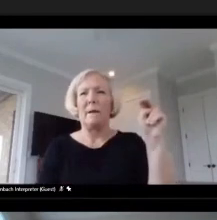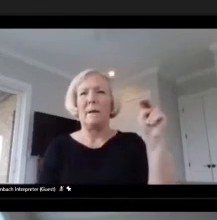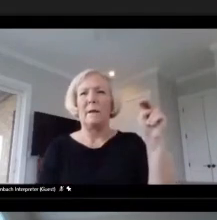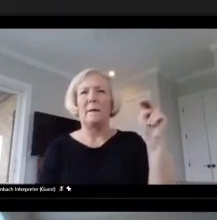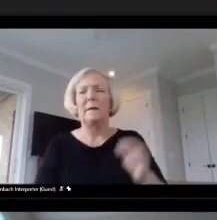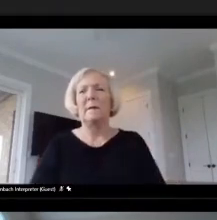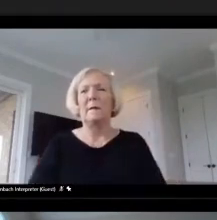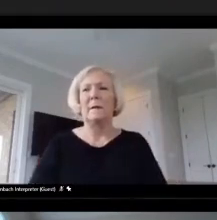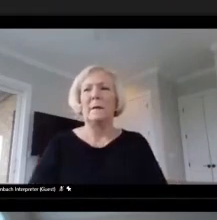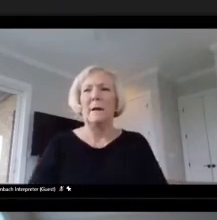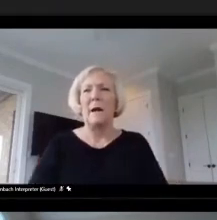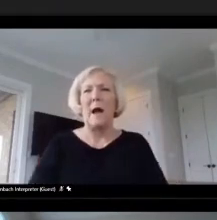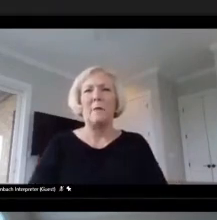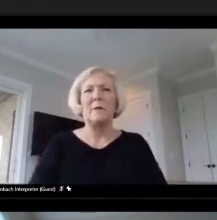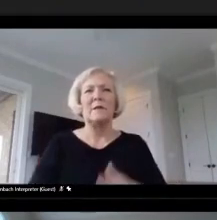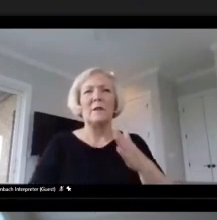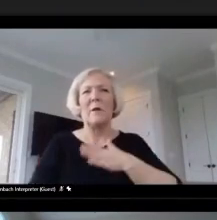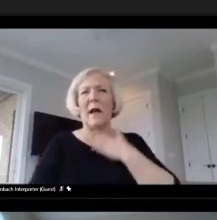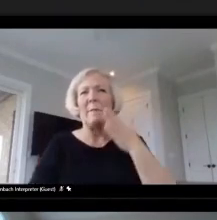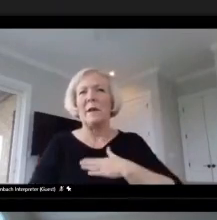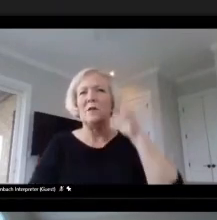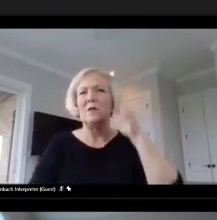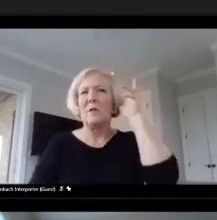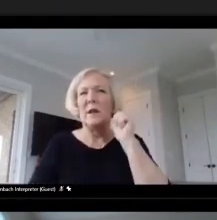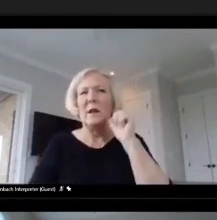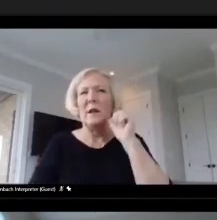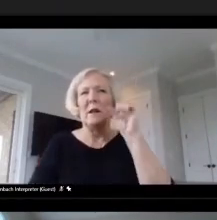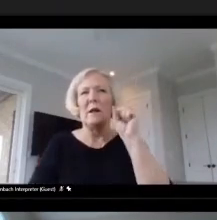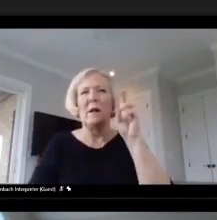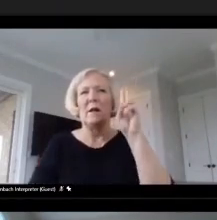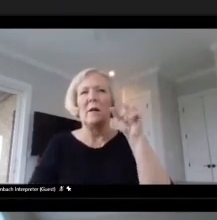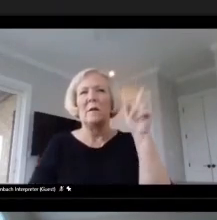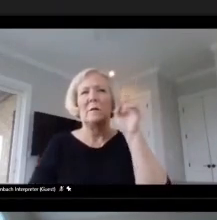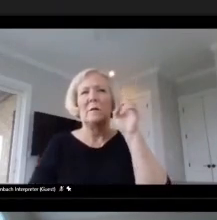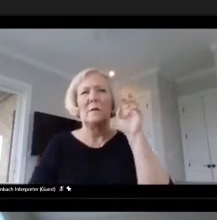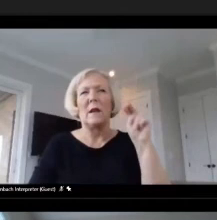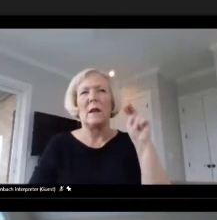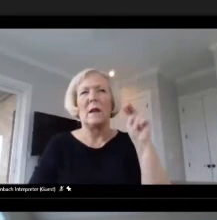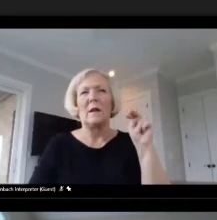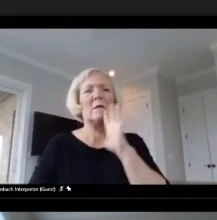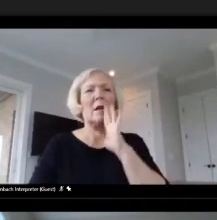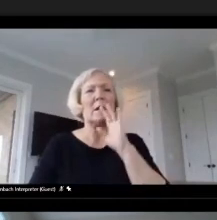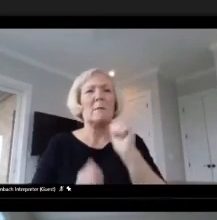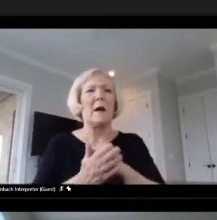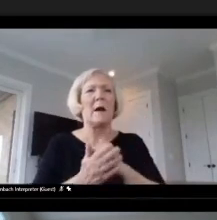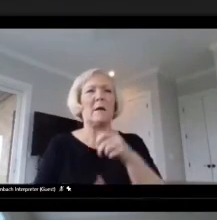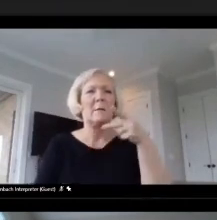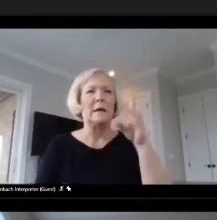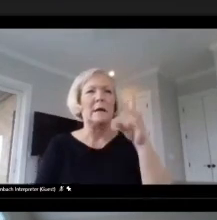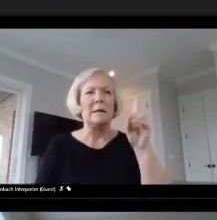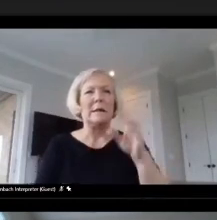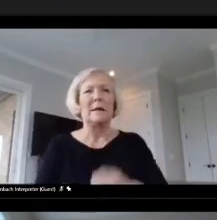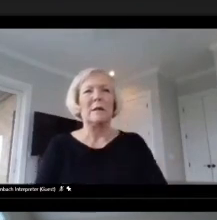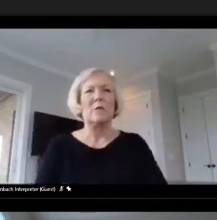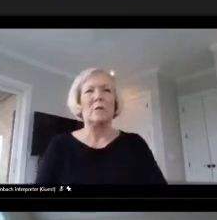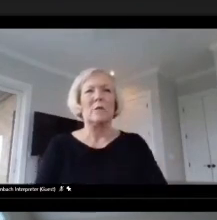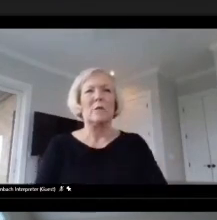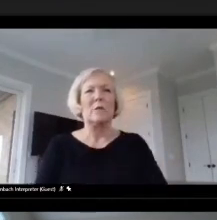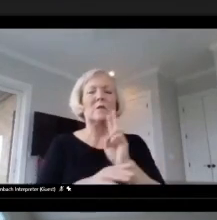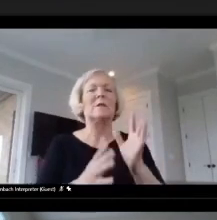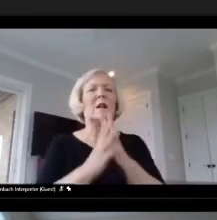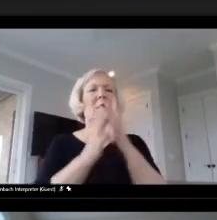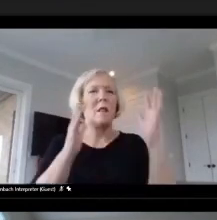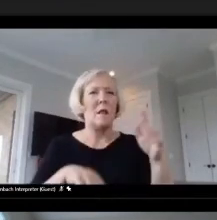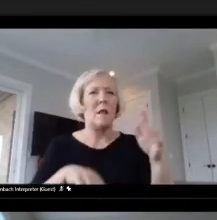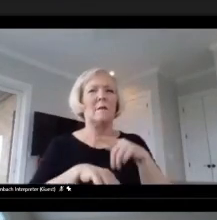I was so glad to hear Suzanne talking about the PD because we have been spending a lot of time